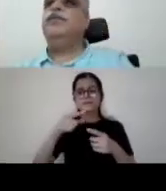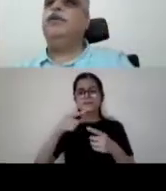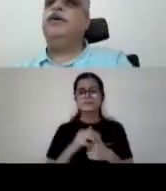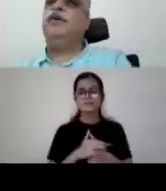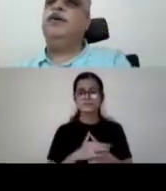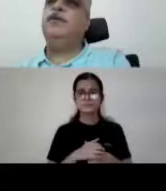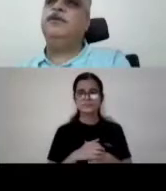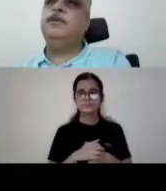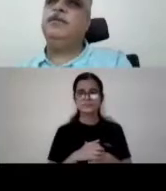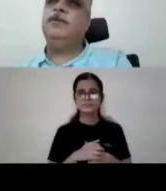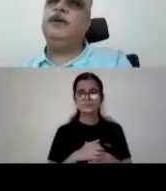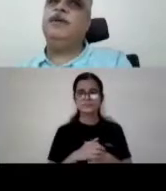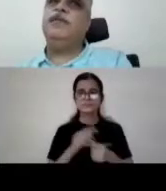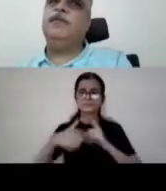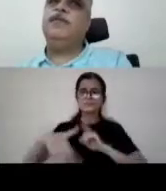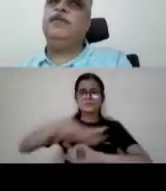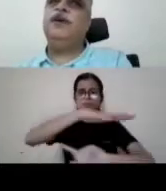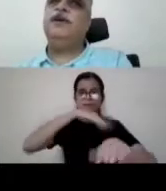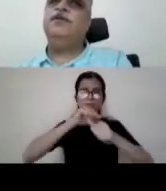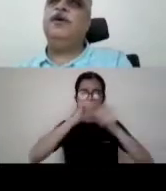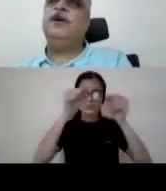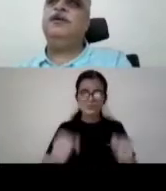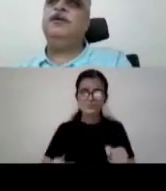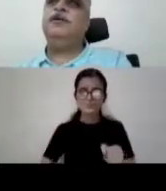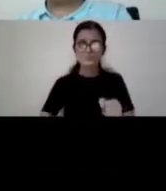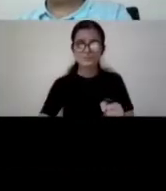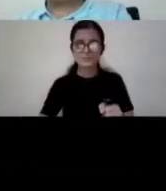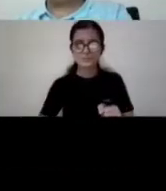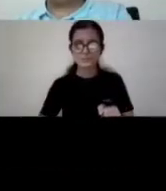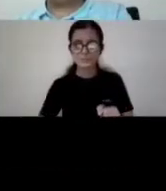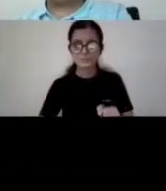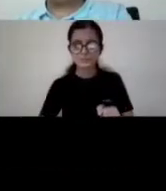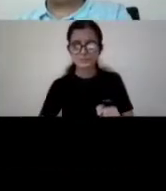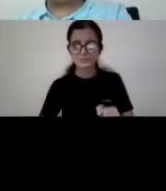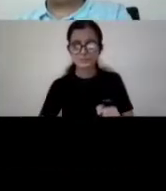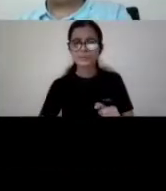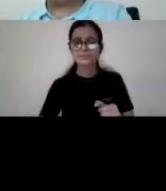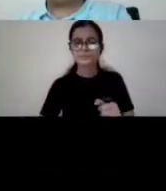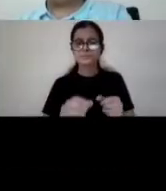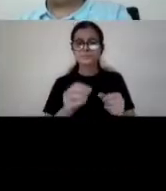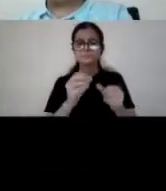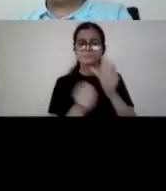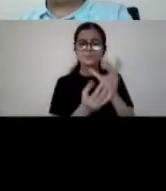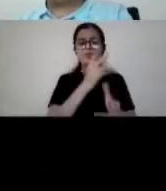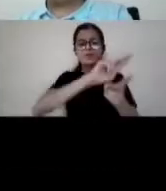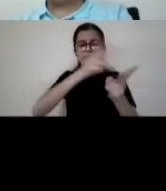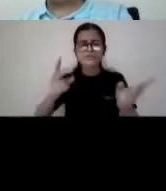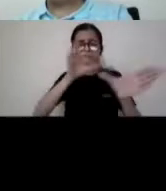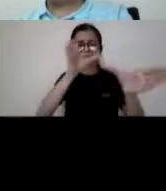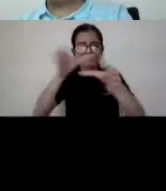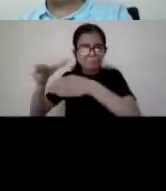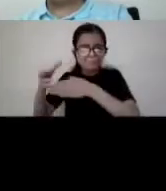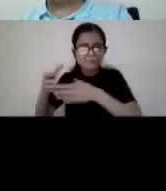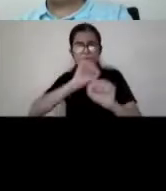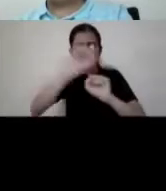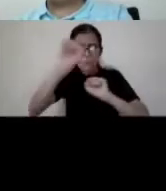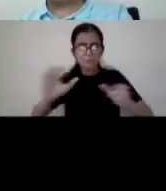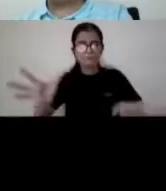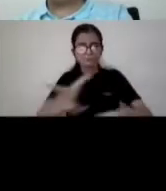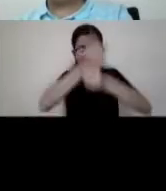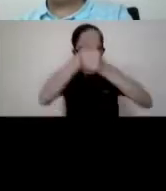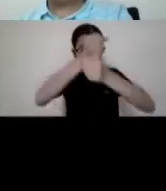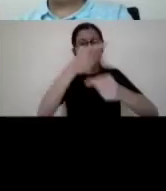uh that was developed that various organizations together are creating content they are putting all that content